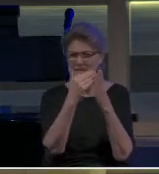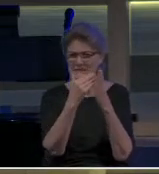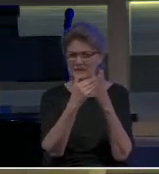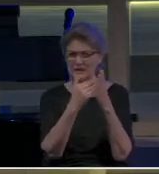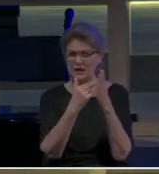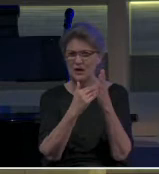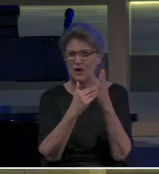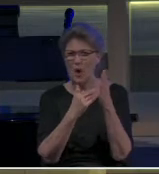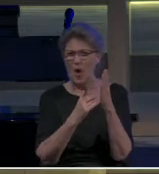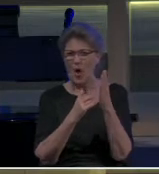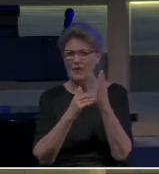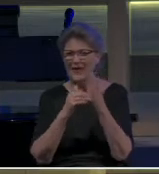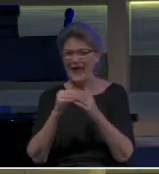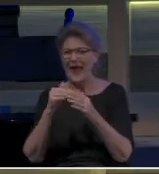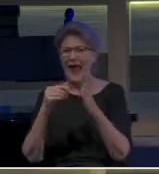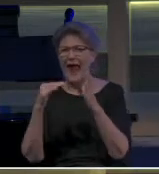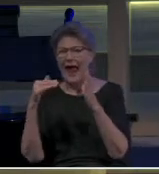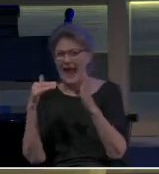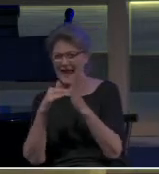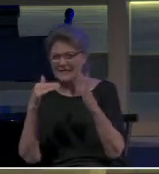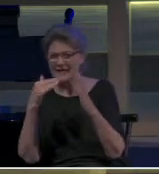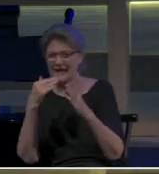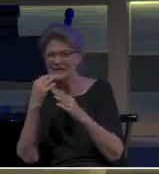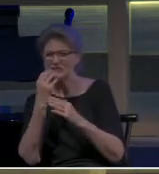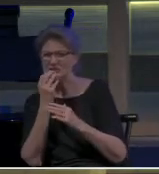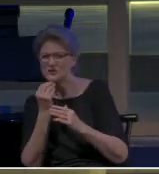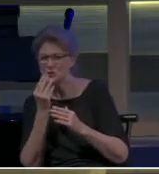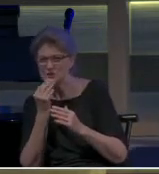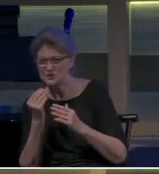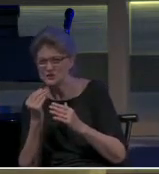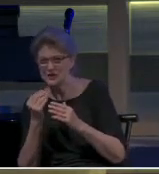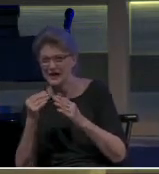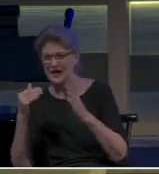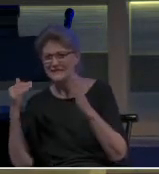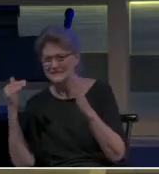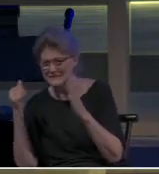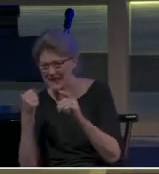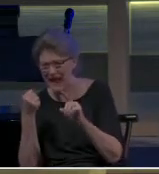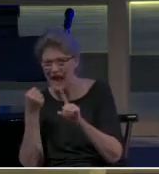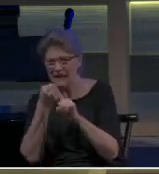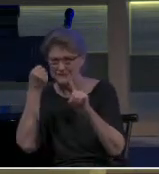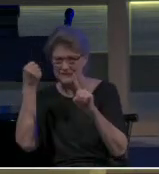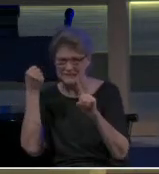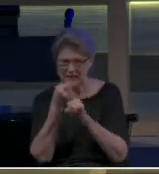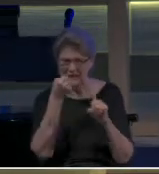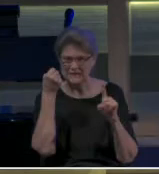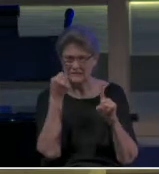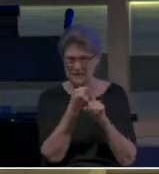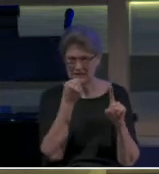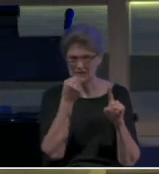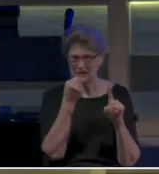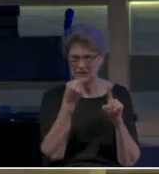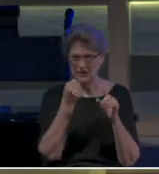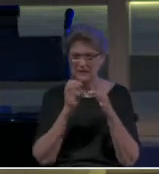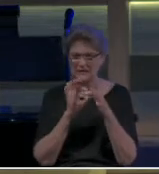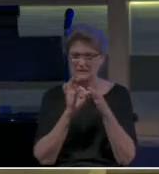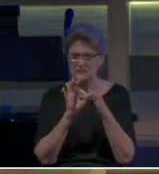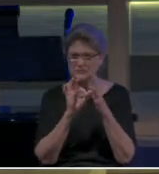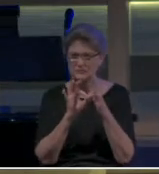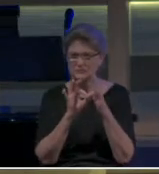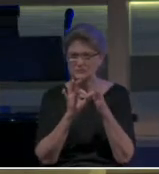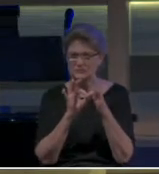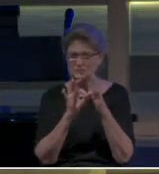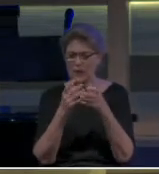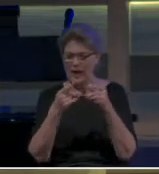anti-Semitic attacks that have been happening over just the last few days in relationship to